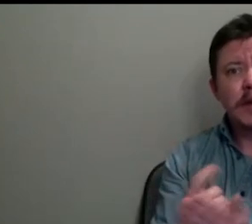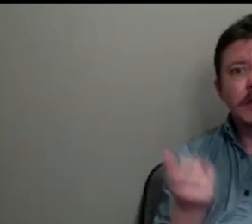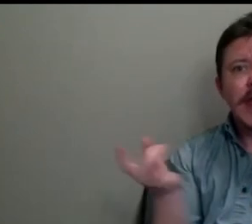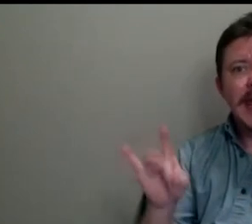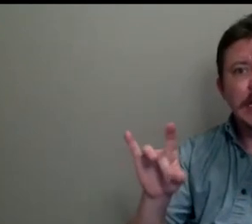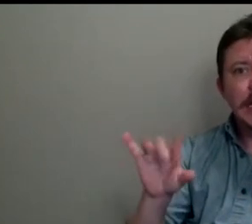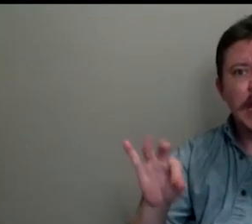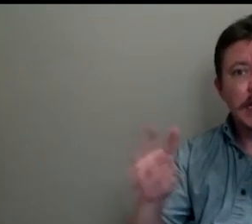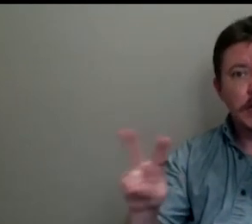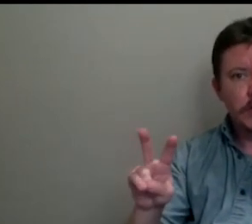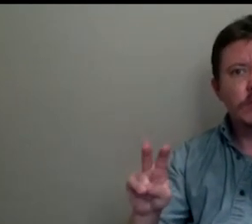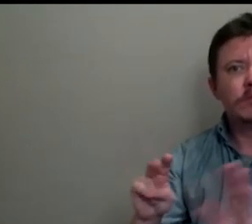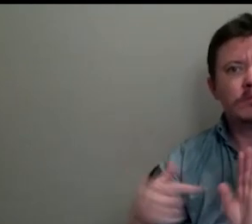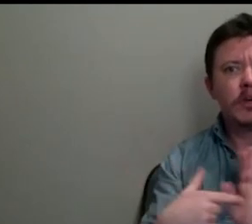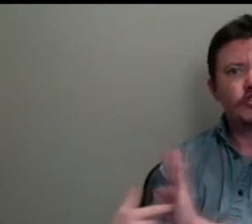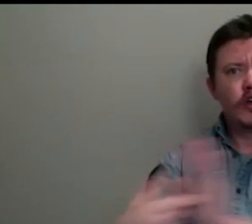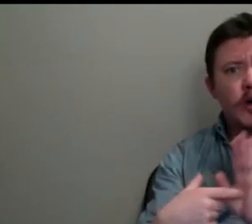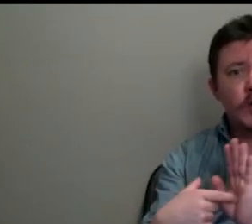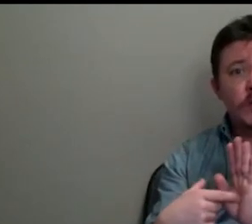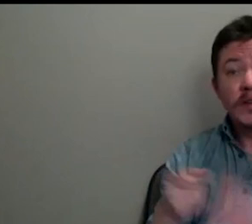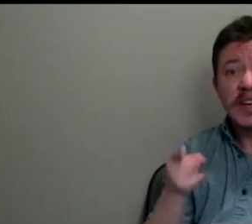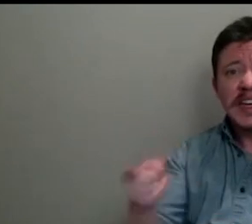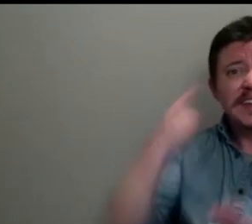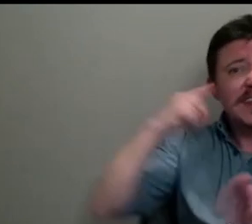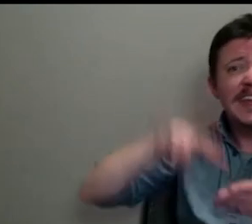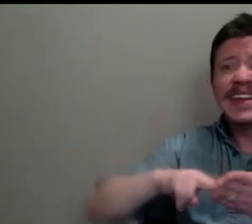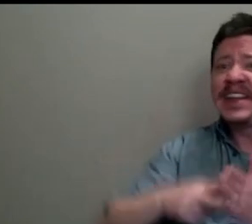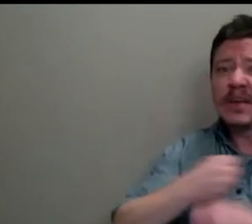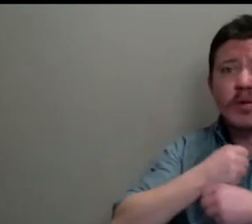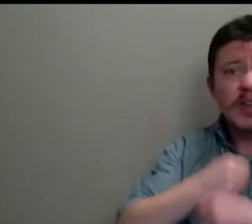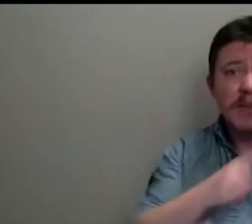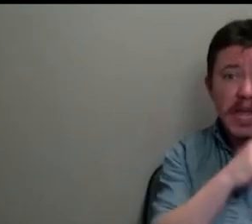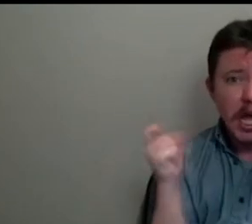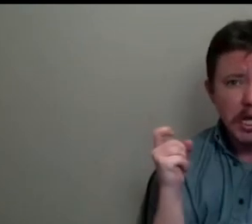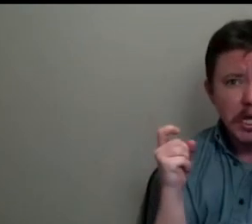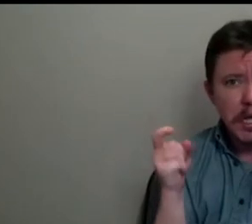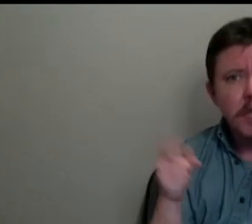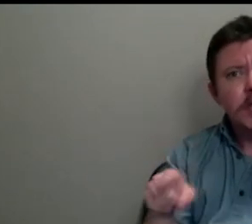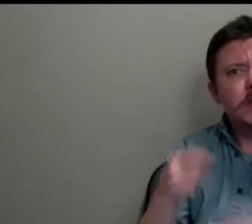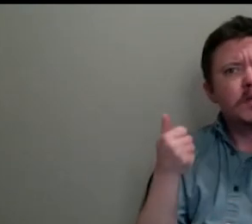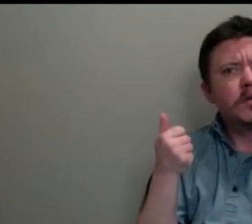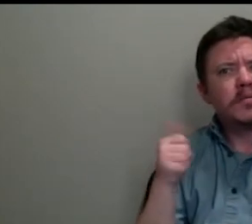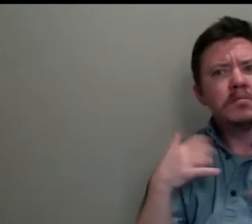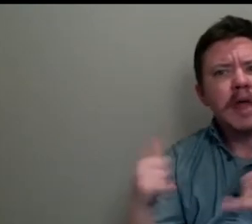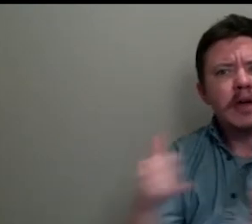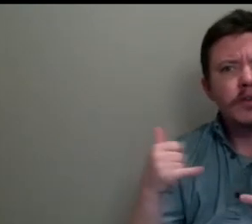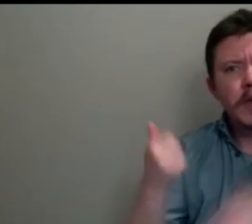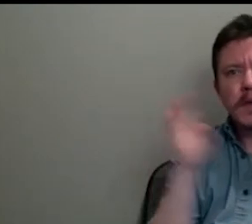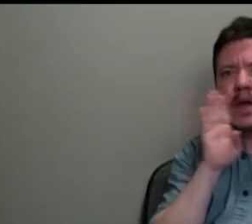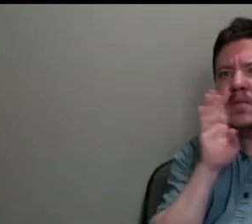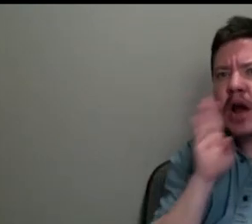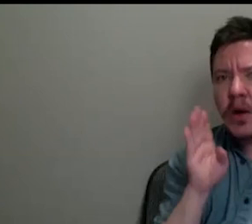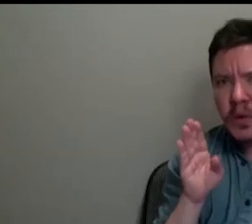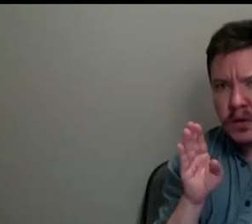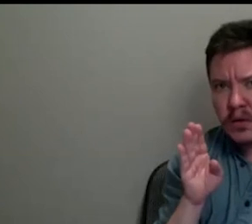which, you know, he is being deliberately ugly. So this kind of exercising in brown. And then you have